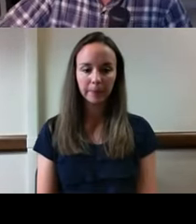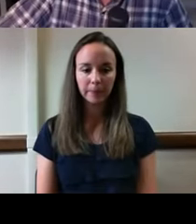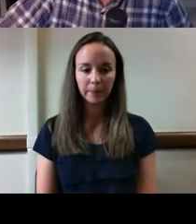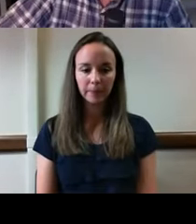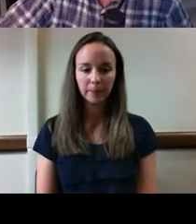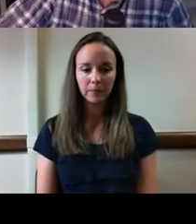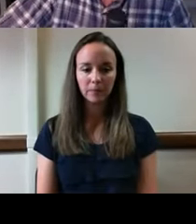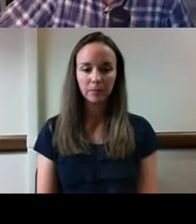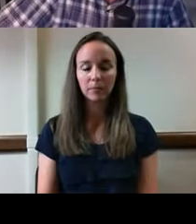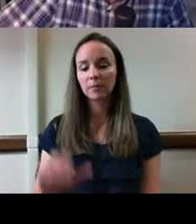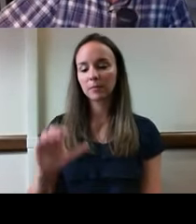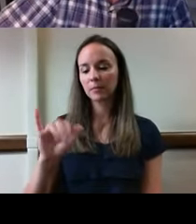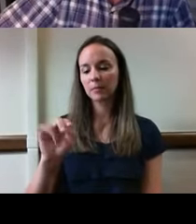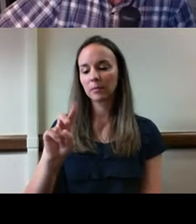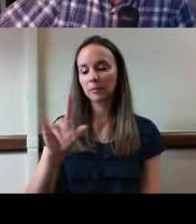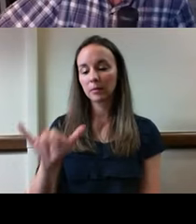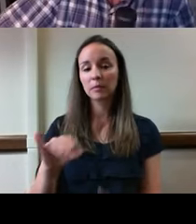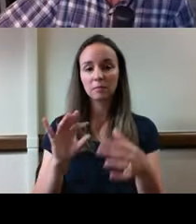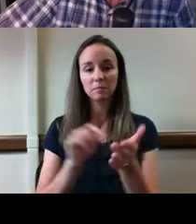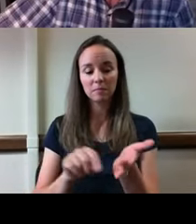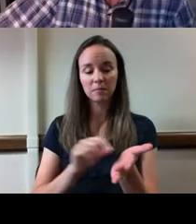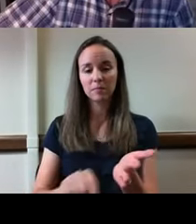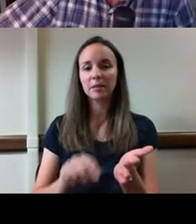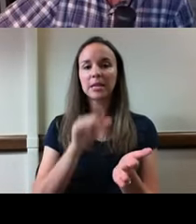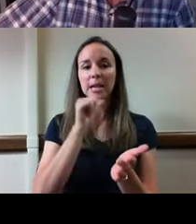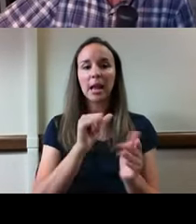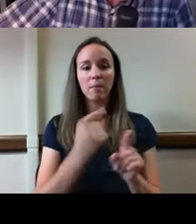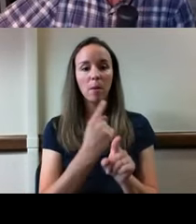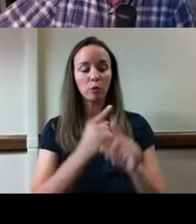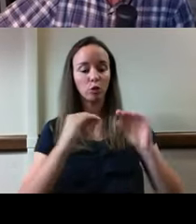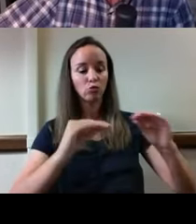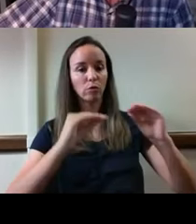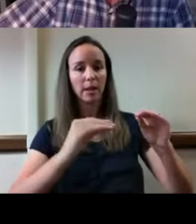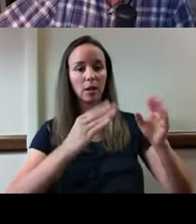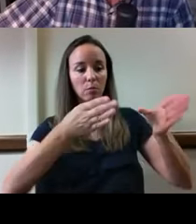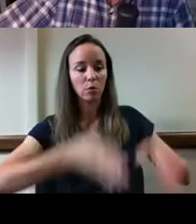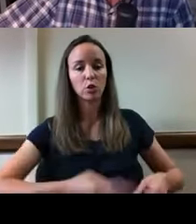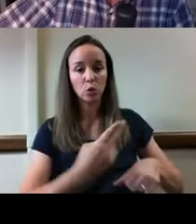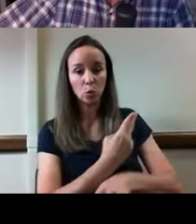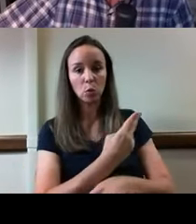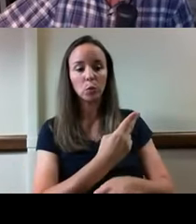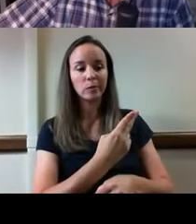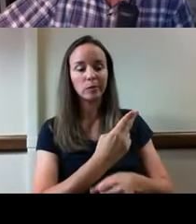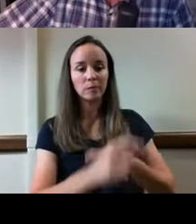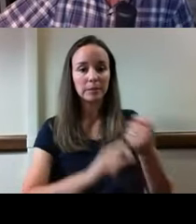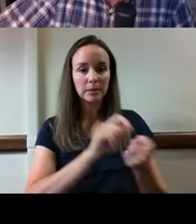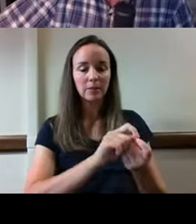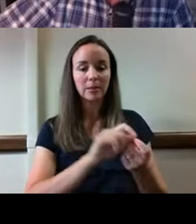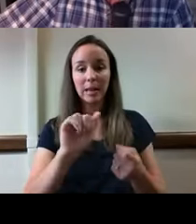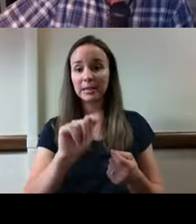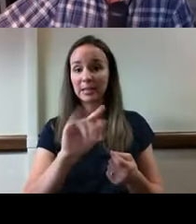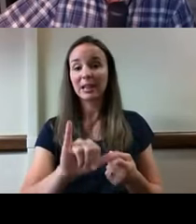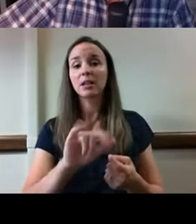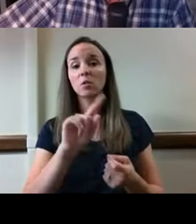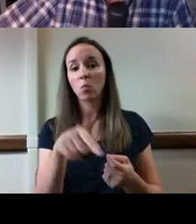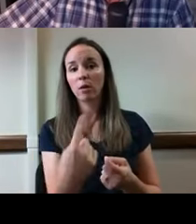And Cindy Pitchler has written the failure to properly train a user on how to properly use a piece of AT is also a place